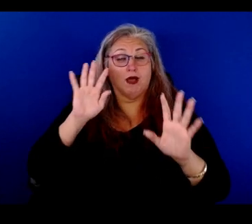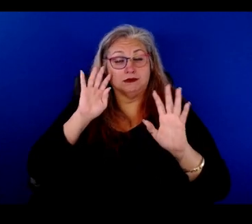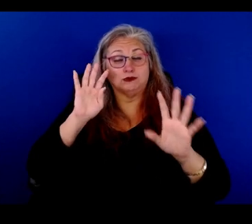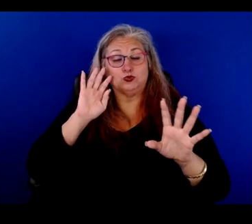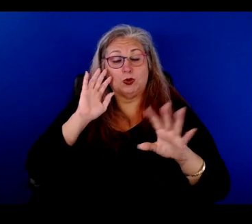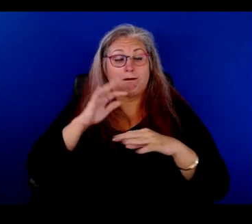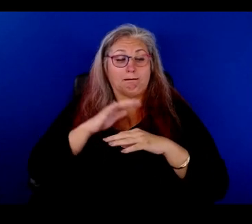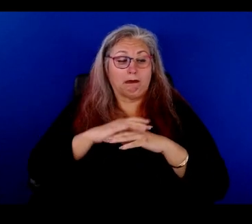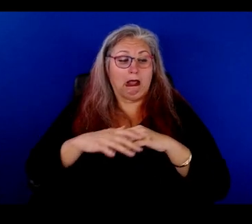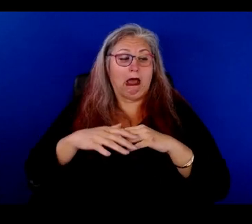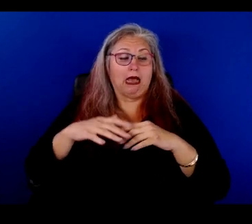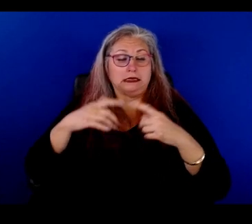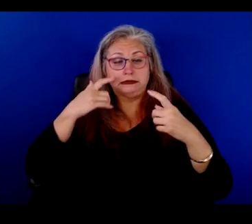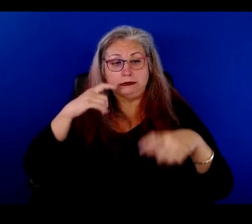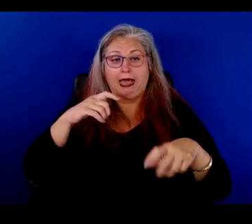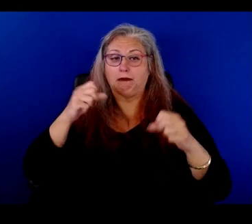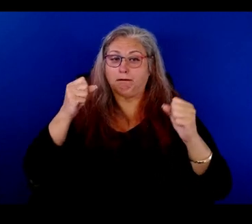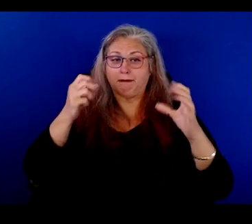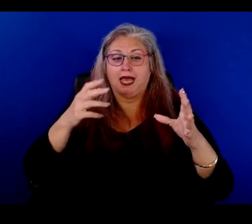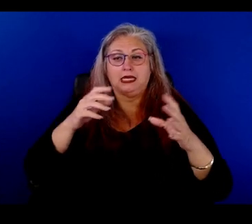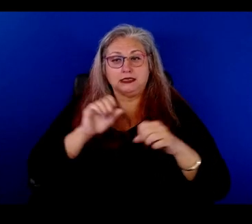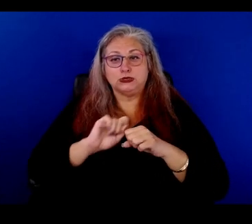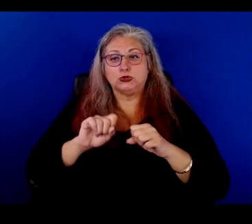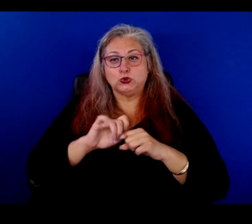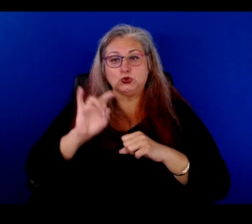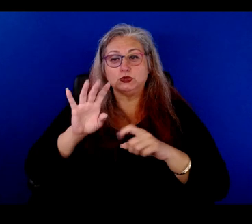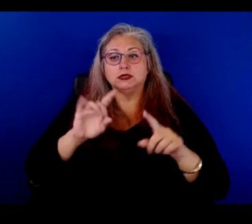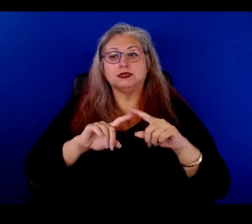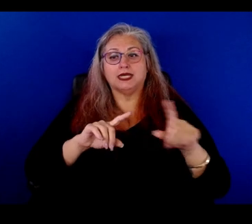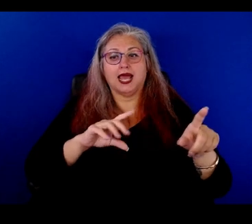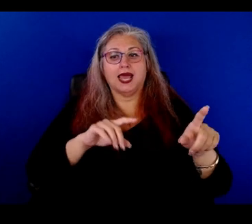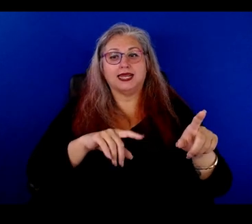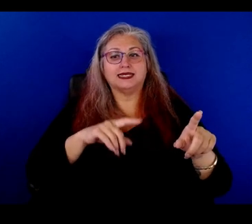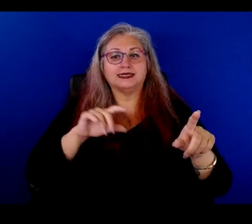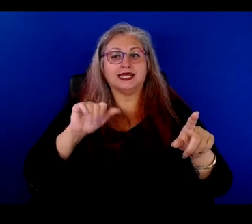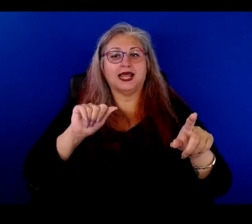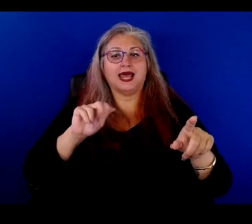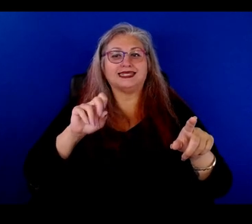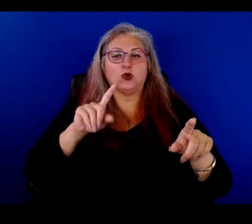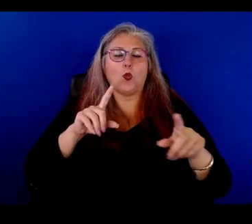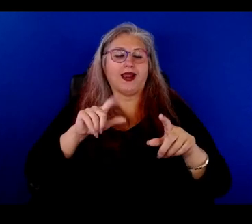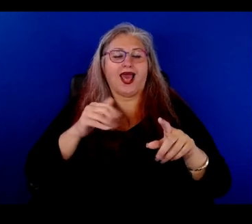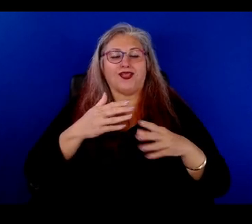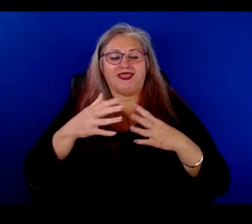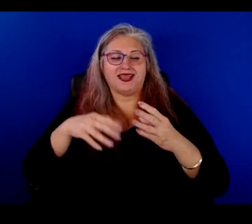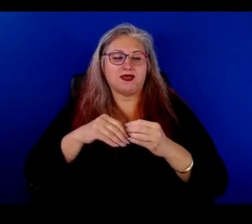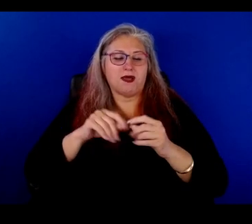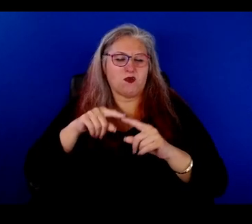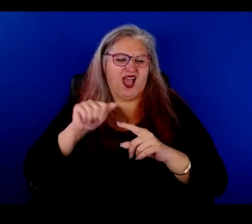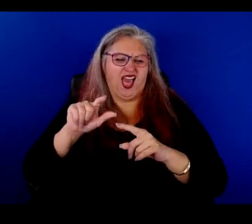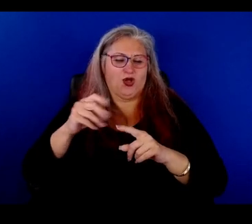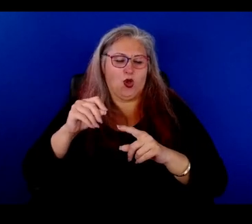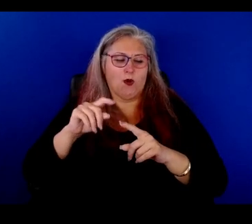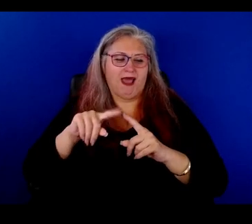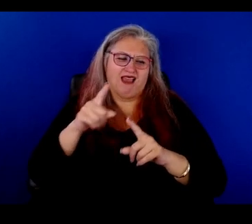literally, blood, sweat, and tears. Yeah. And one more thing before moving from Algo to one of the many other pieces that we want to